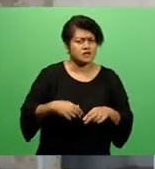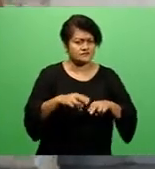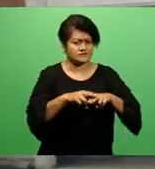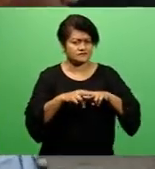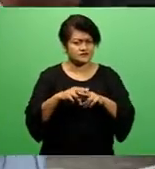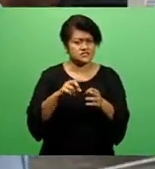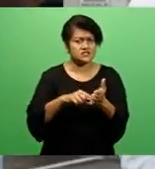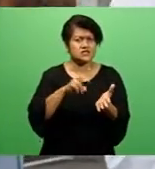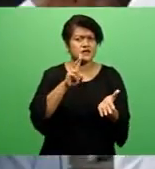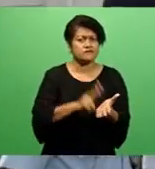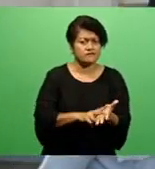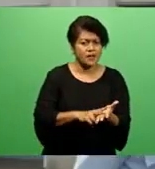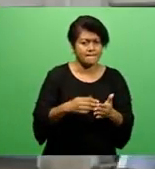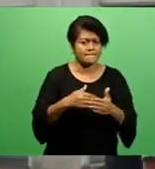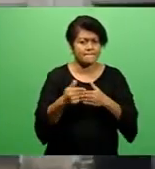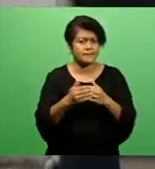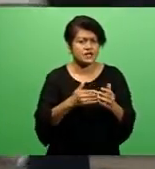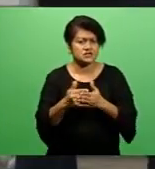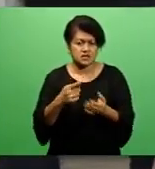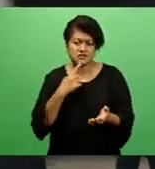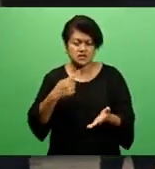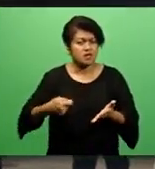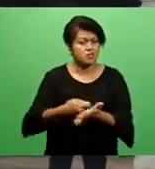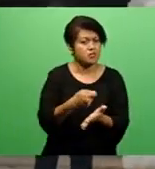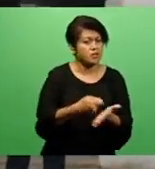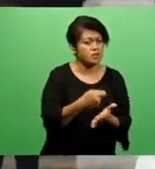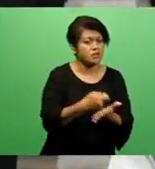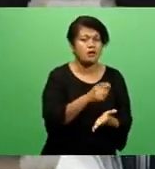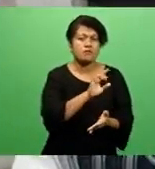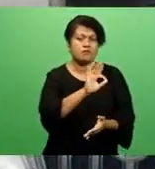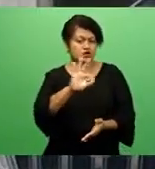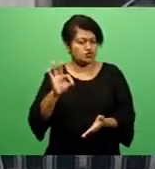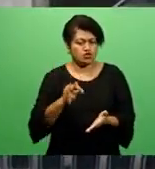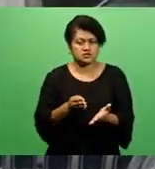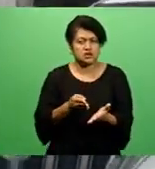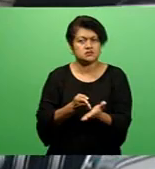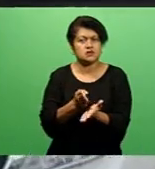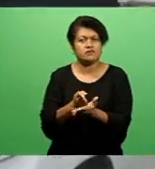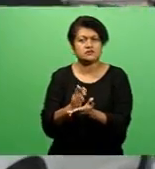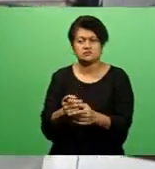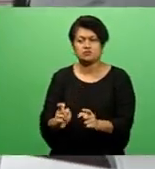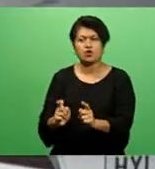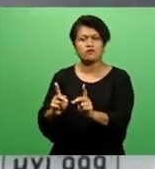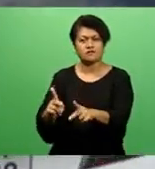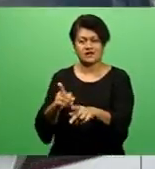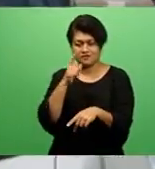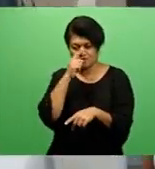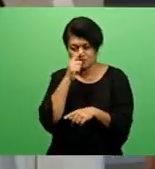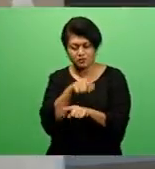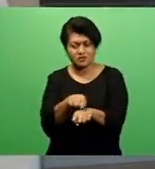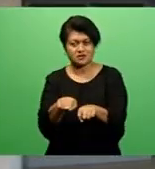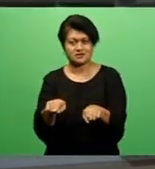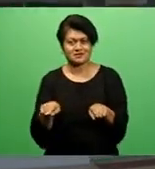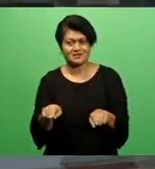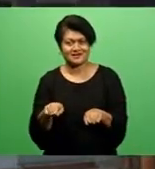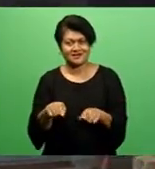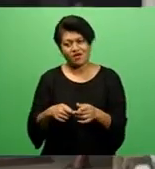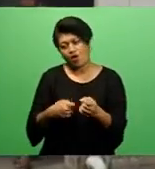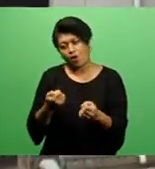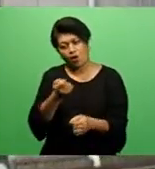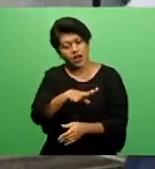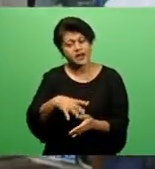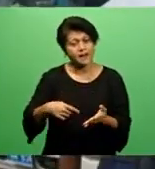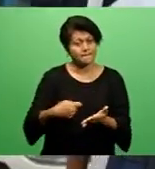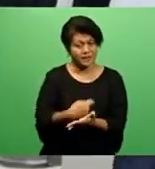payments were made to Silaira, but services were not provided. Silaira had not informed anyone that the payments were made to him.